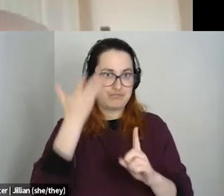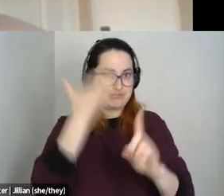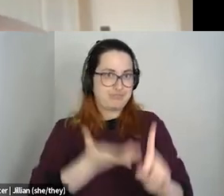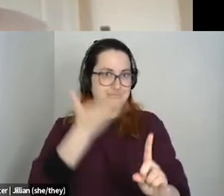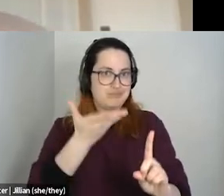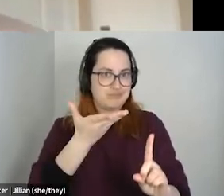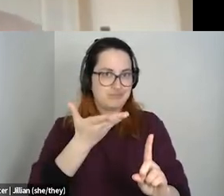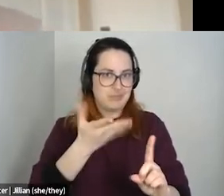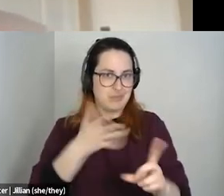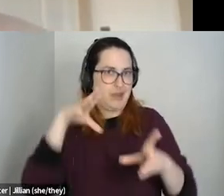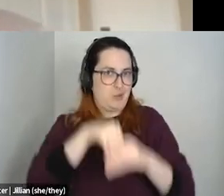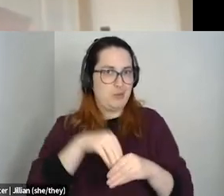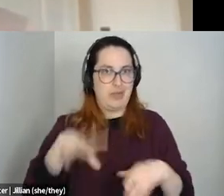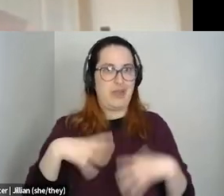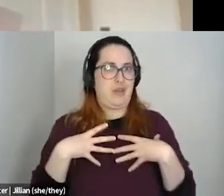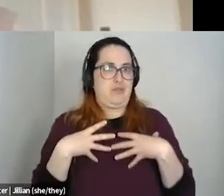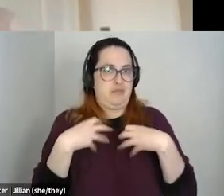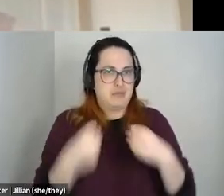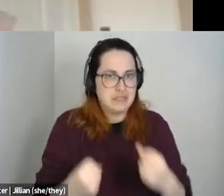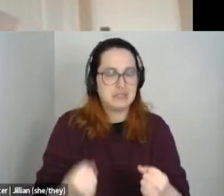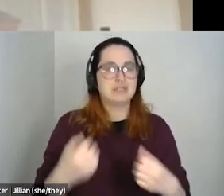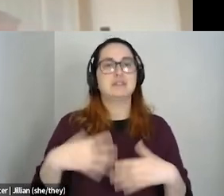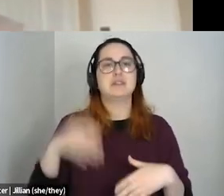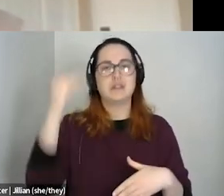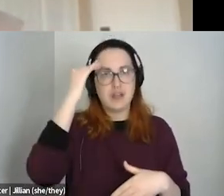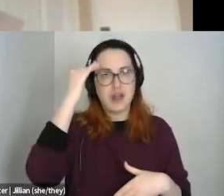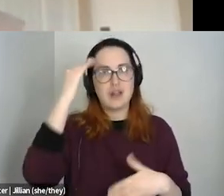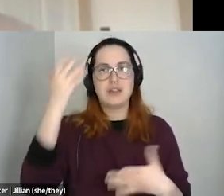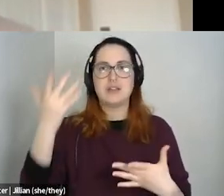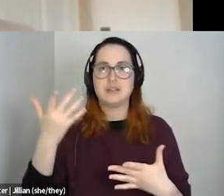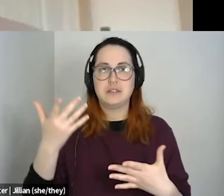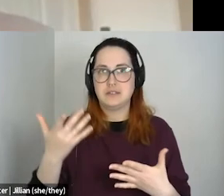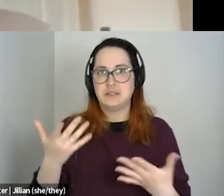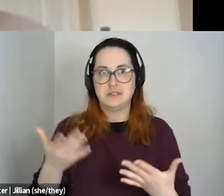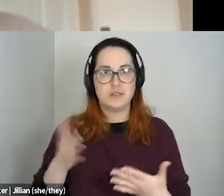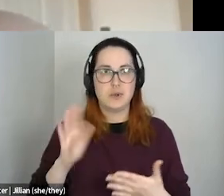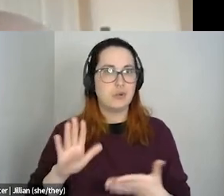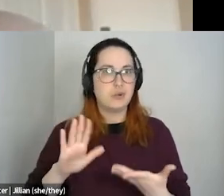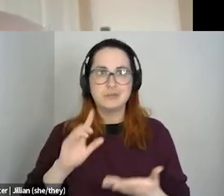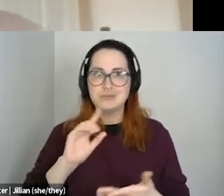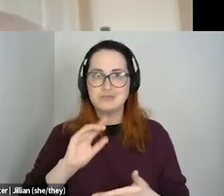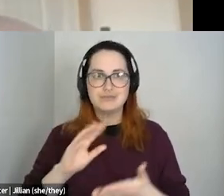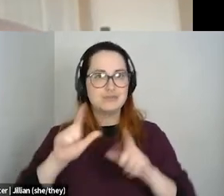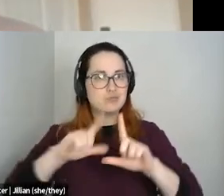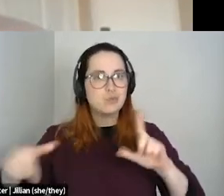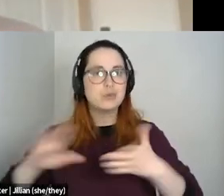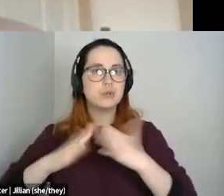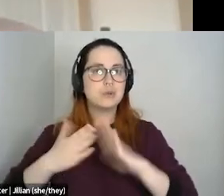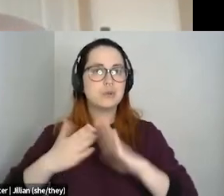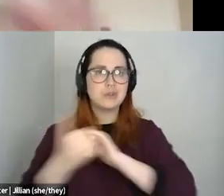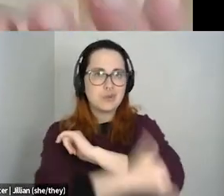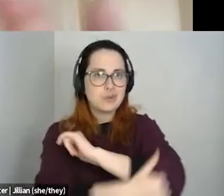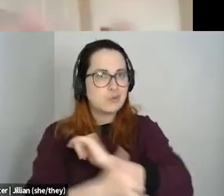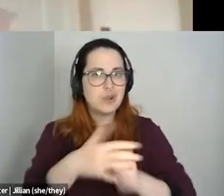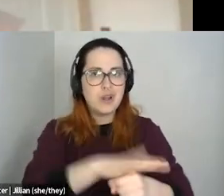resiliency and the knowledge and the skills that have existed in your, in the queer community, rurally, that maybe you have not tapped into, but maybe you have,